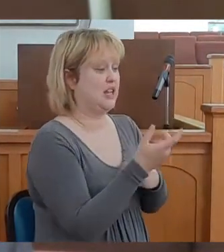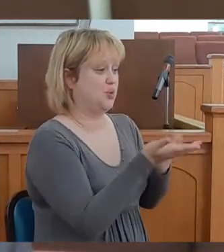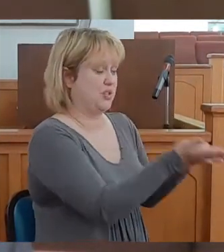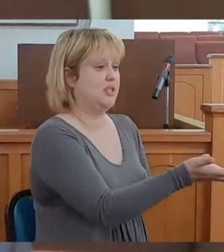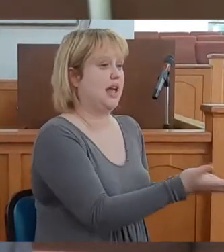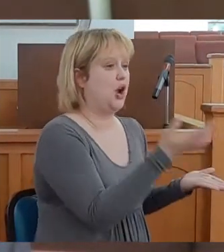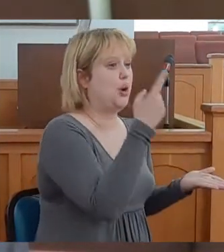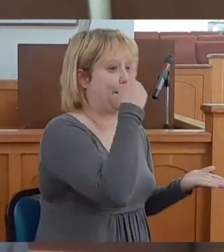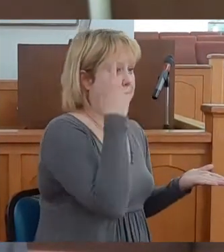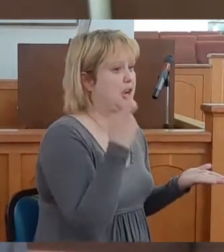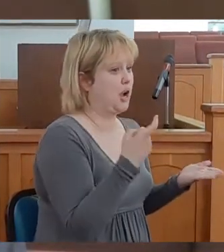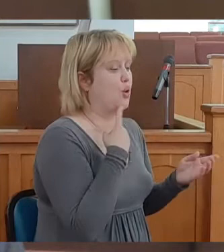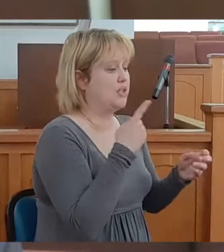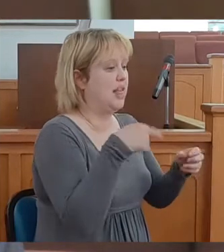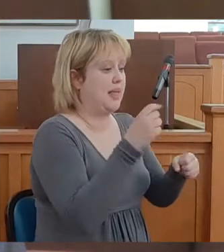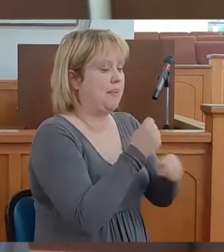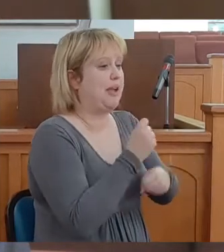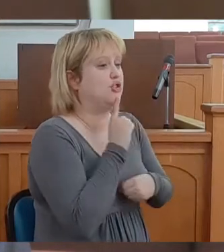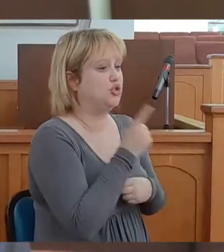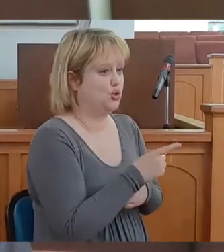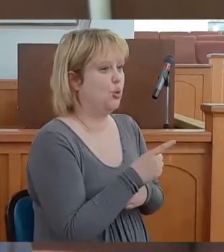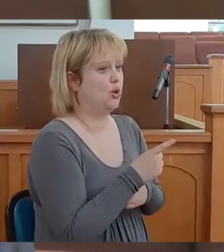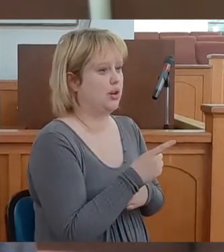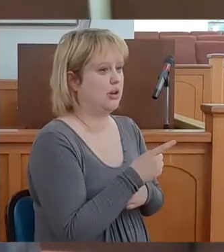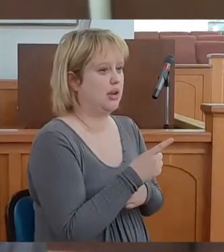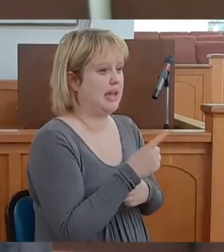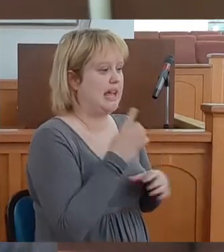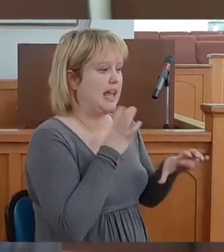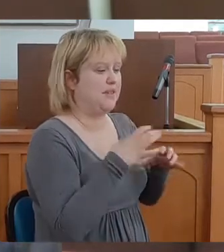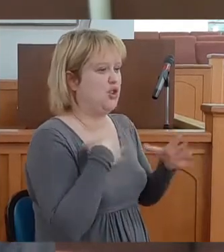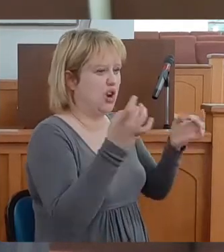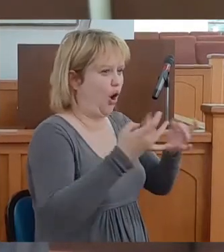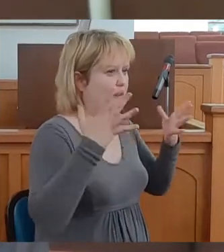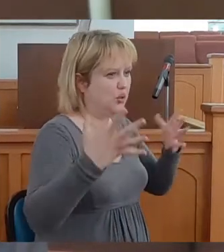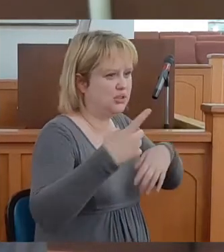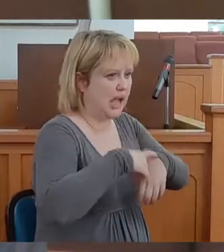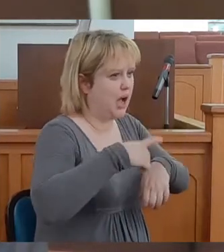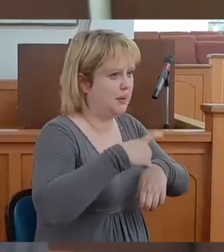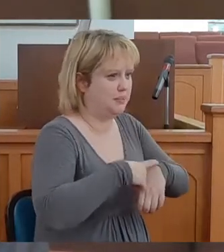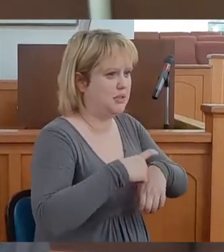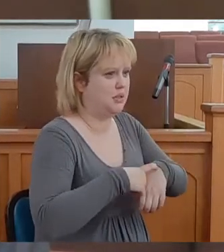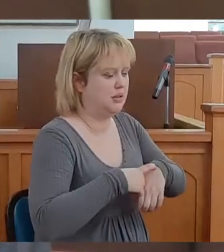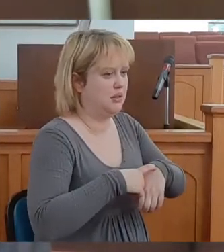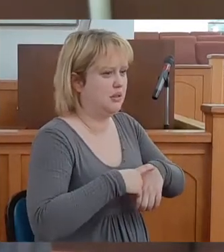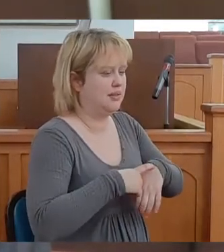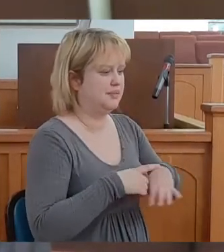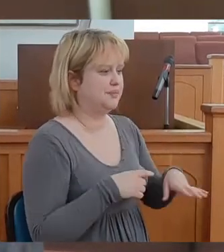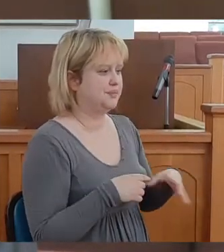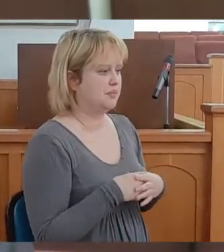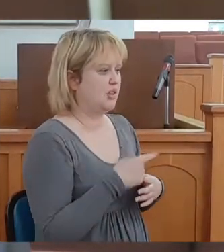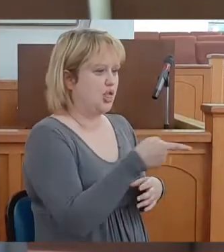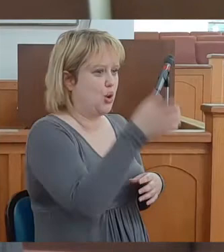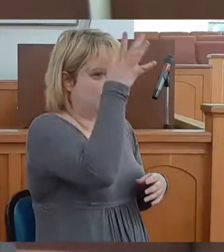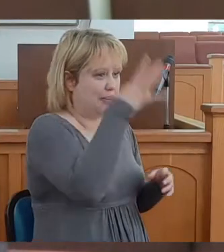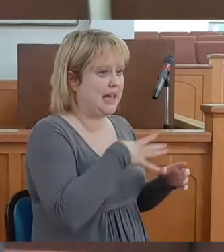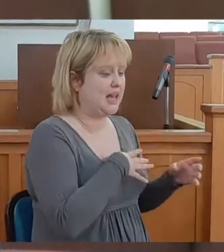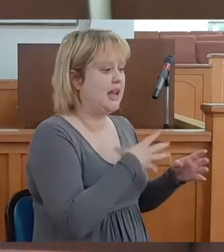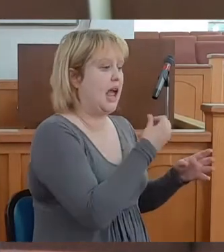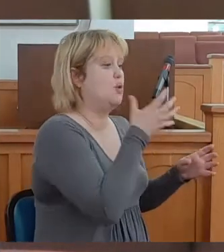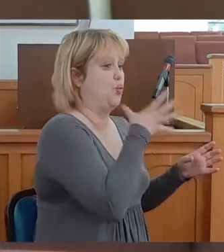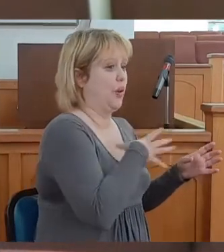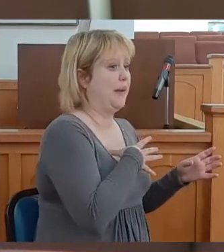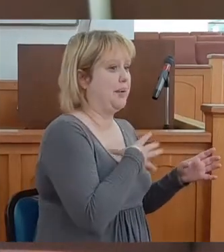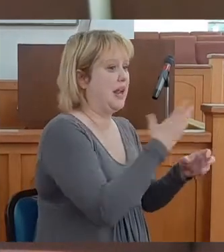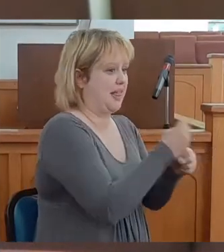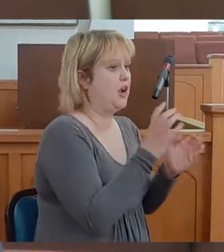because they made sure, even during terrible times, those men, those women,